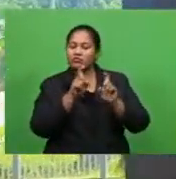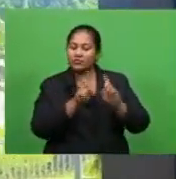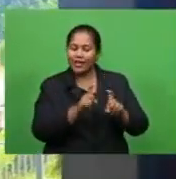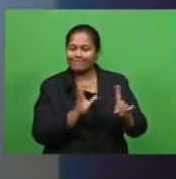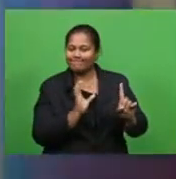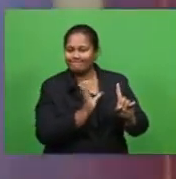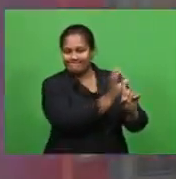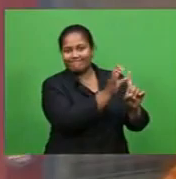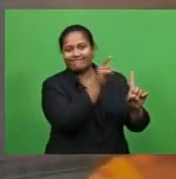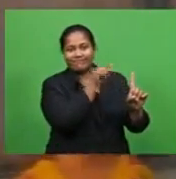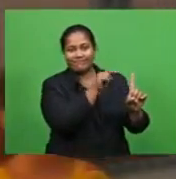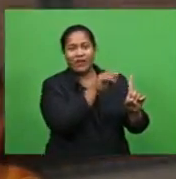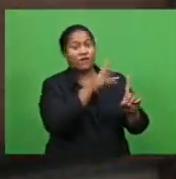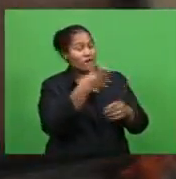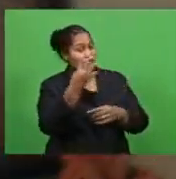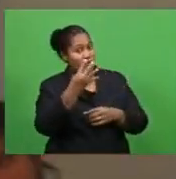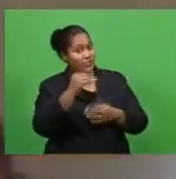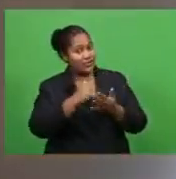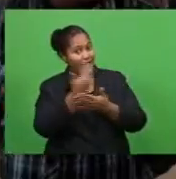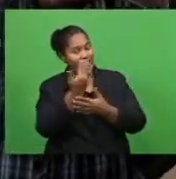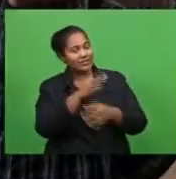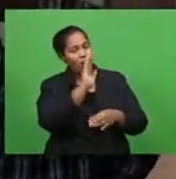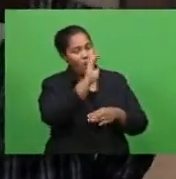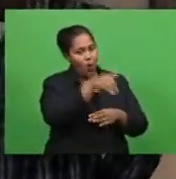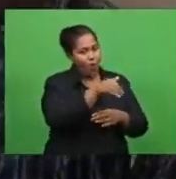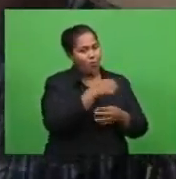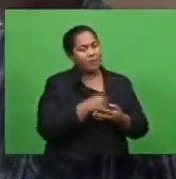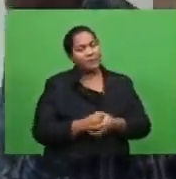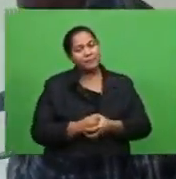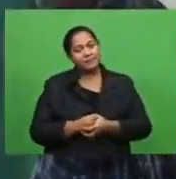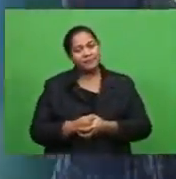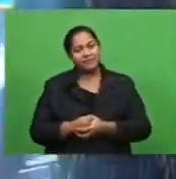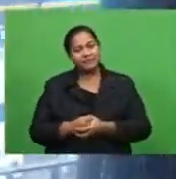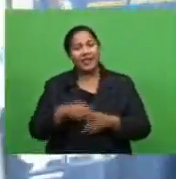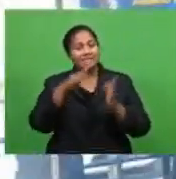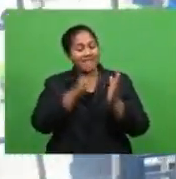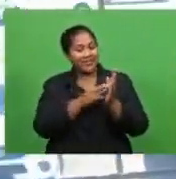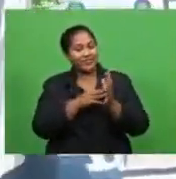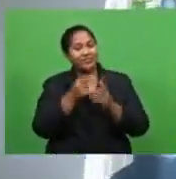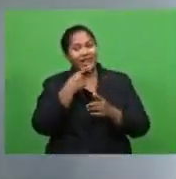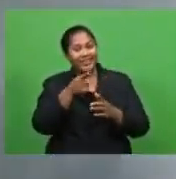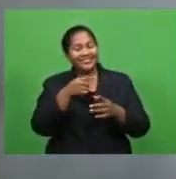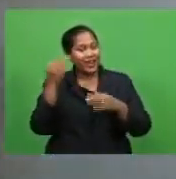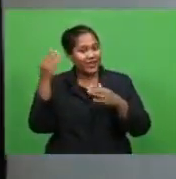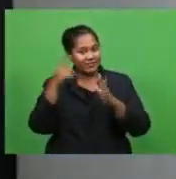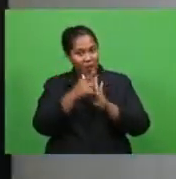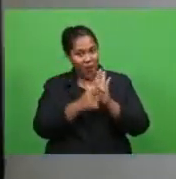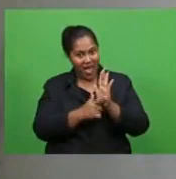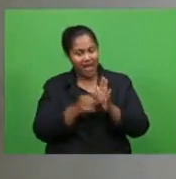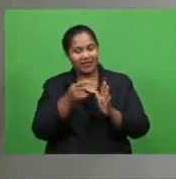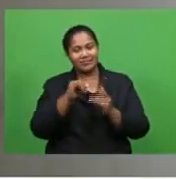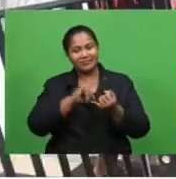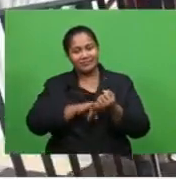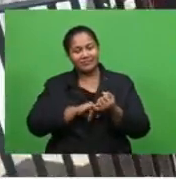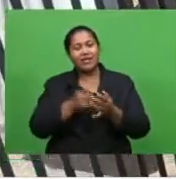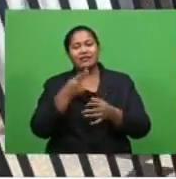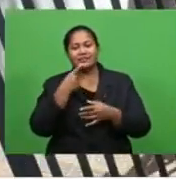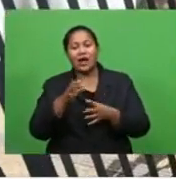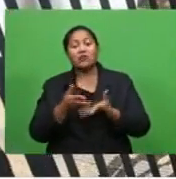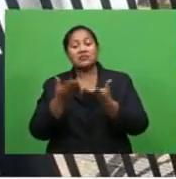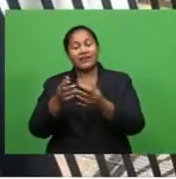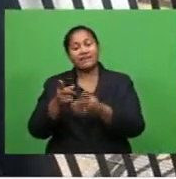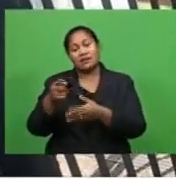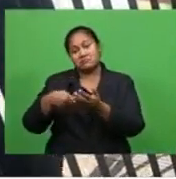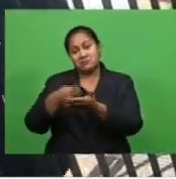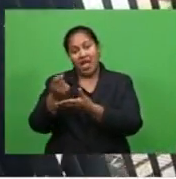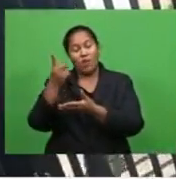-quarantine for 14 days at his home in Soa Soa. Magistrate Senilemba Levadi granted bail of a thousand dollars